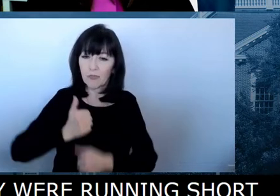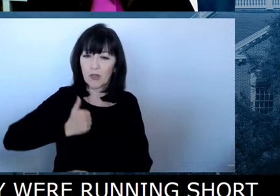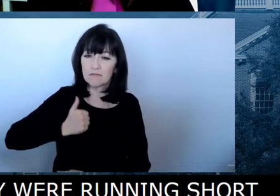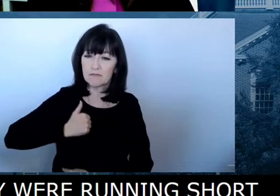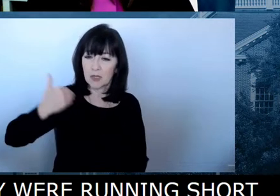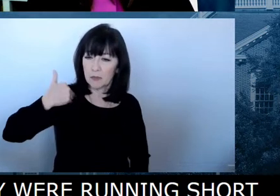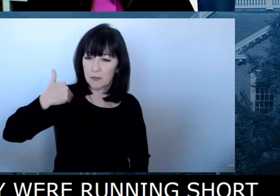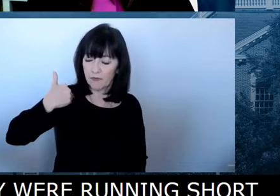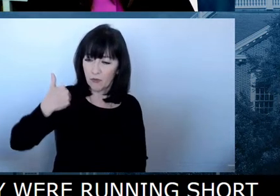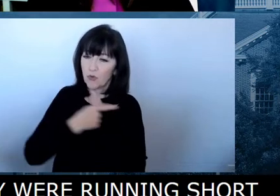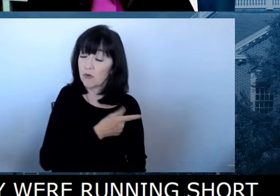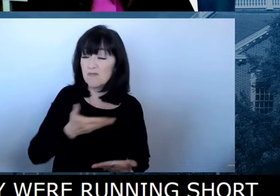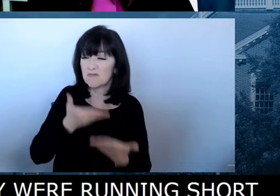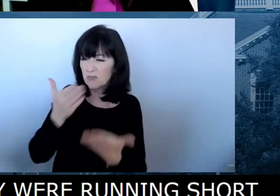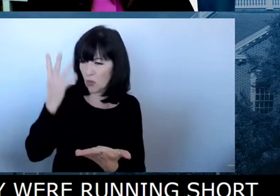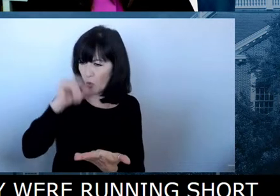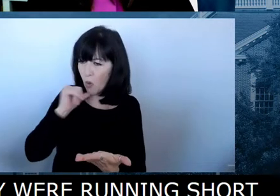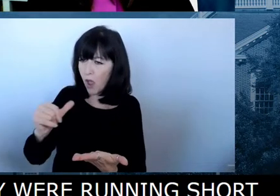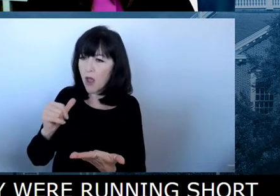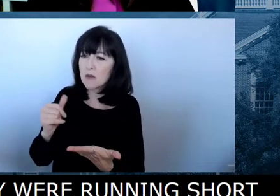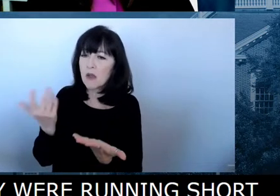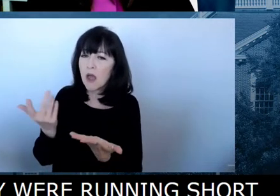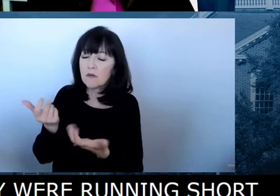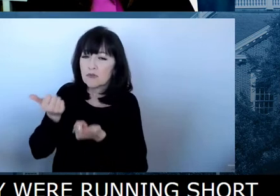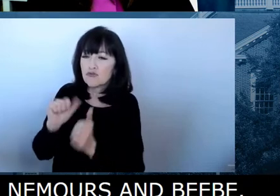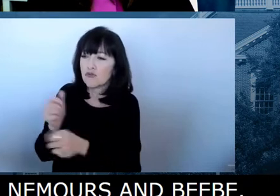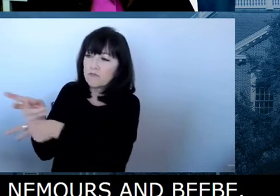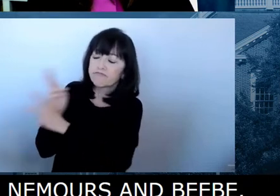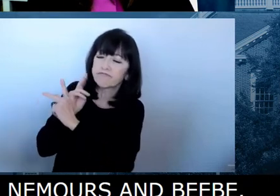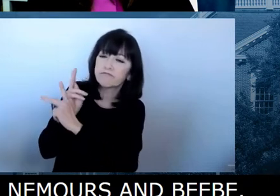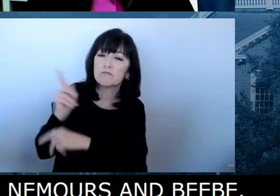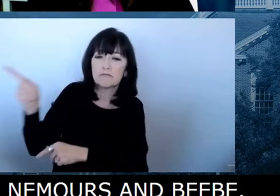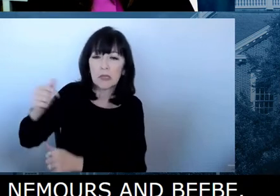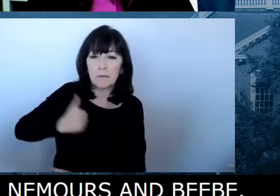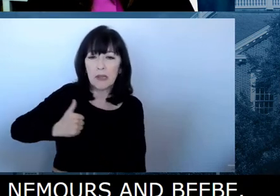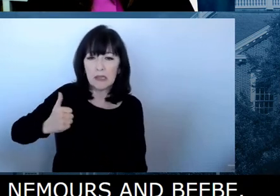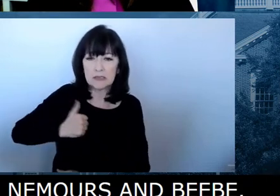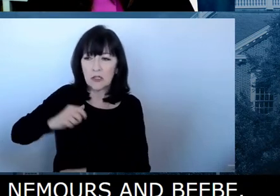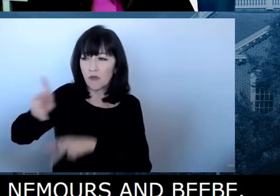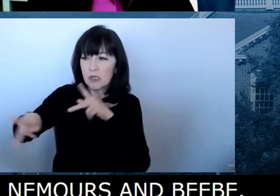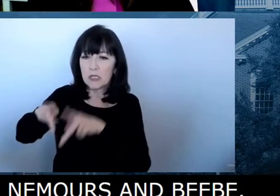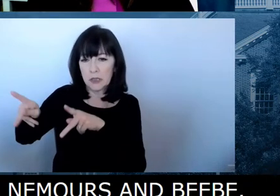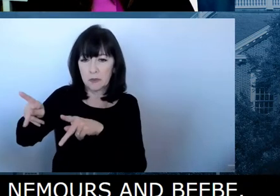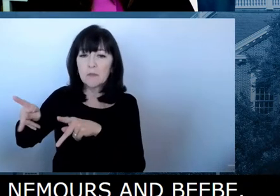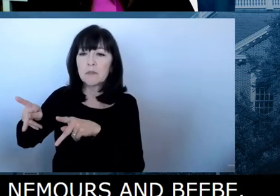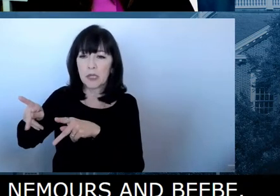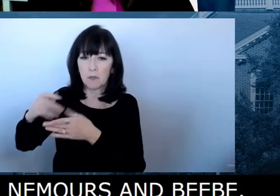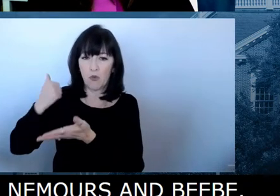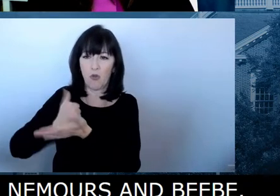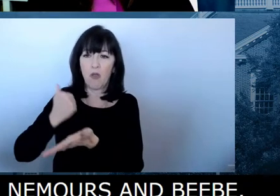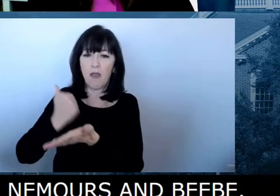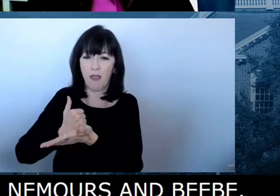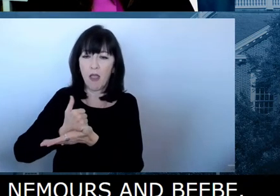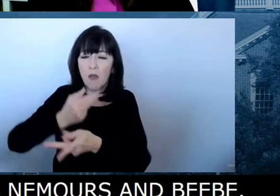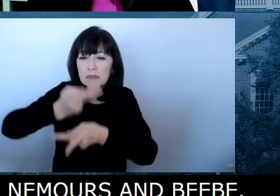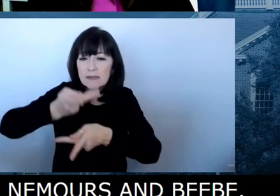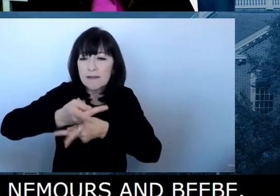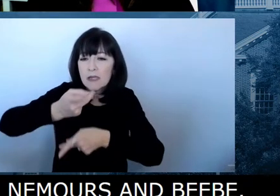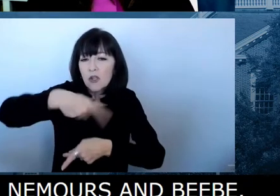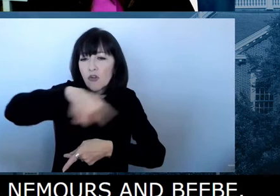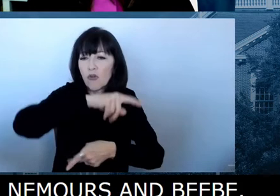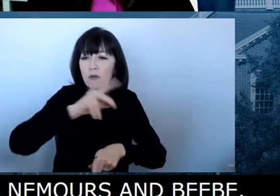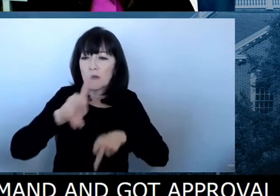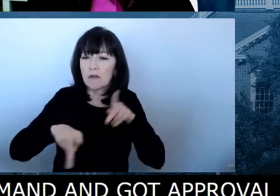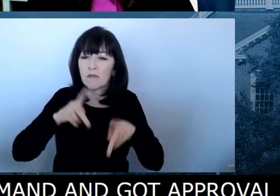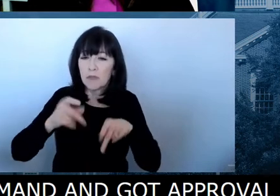chain of command and got approval to do that, took that action right away. Immediately, uh, we heard positive